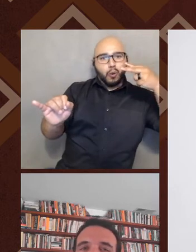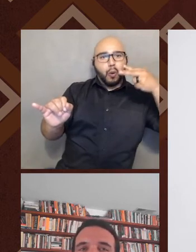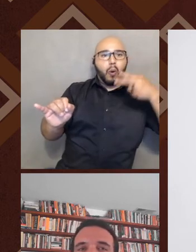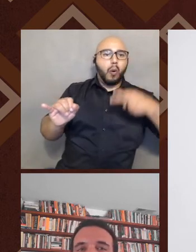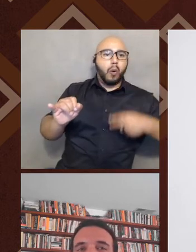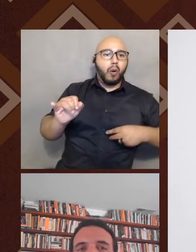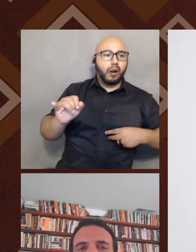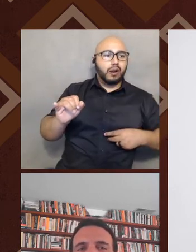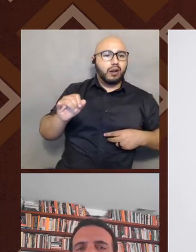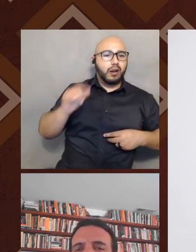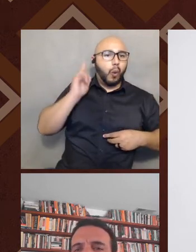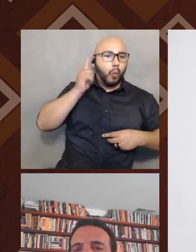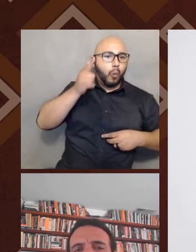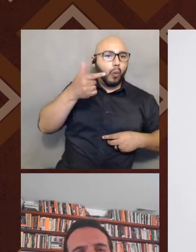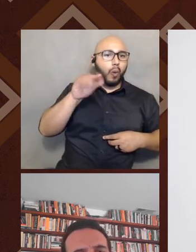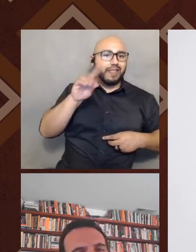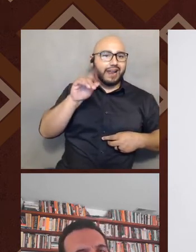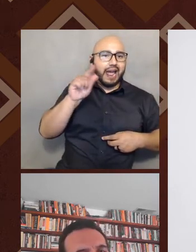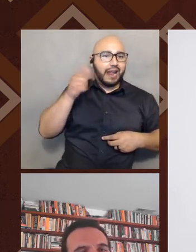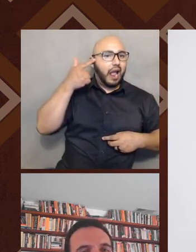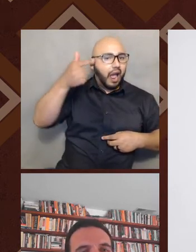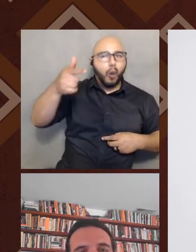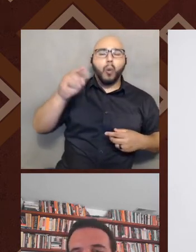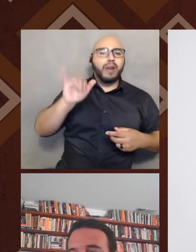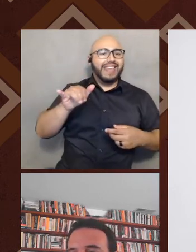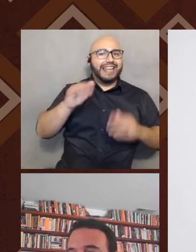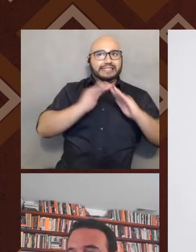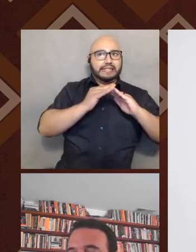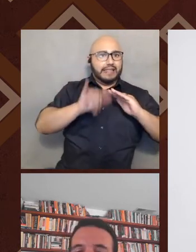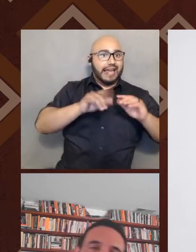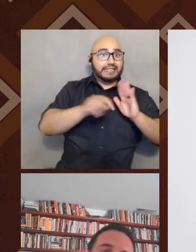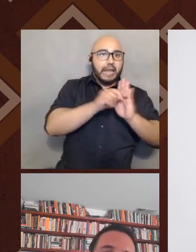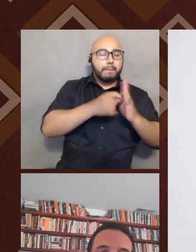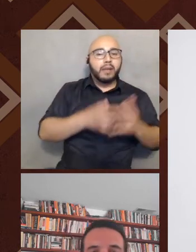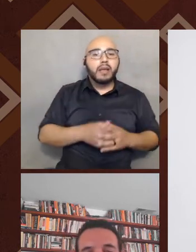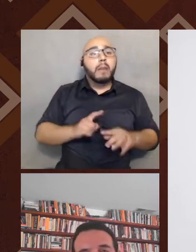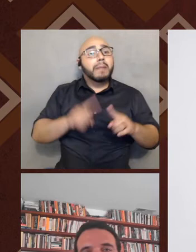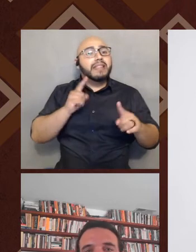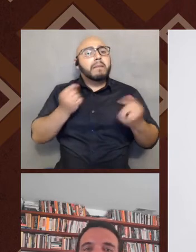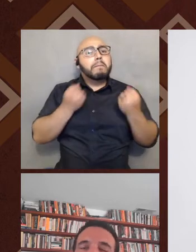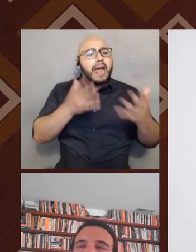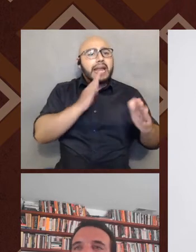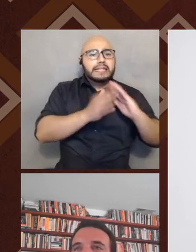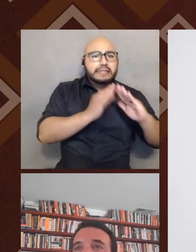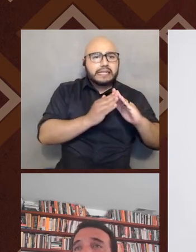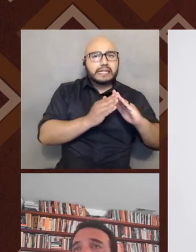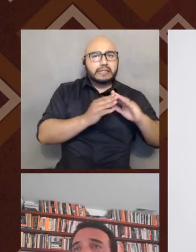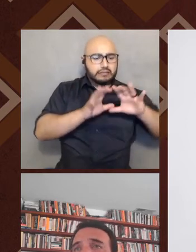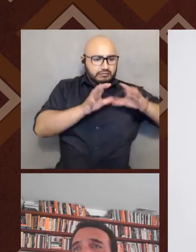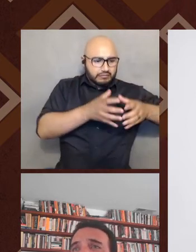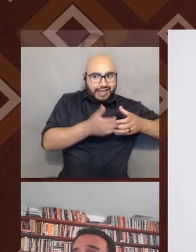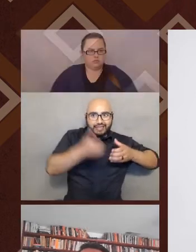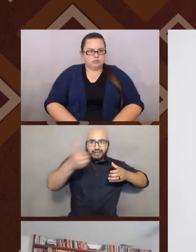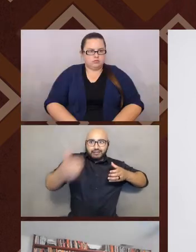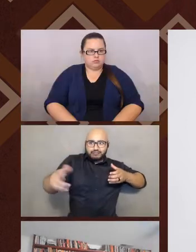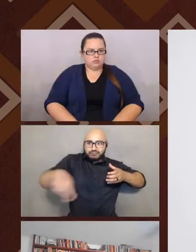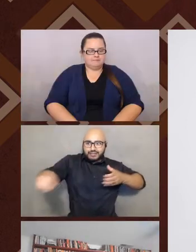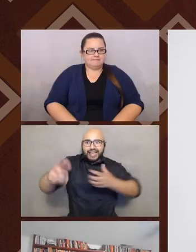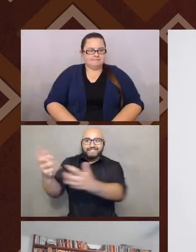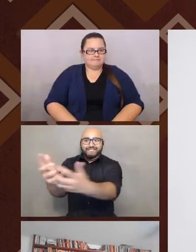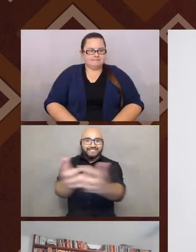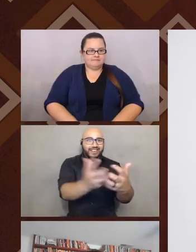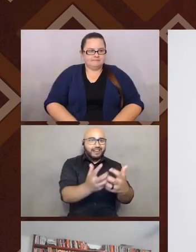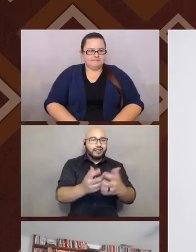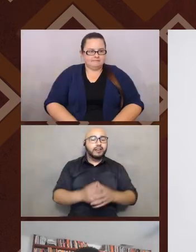or the big cities at the time. So, um, so those are regional identities, I would say that, that fit into that 19th century framework. Um, as we look at the